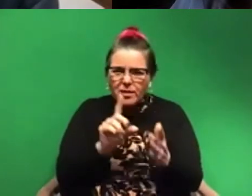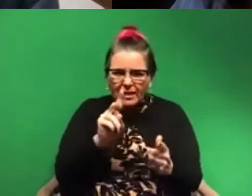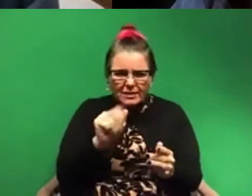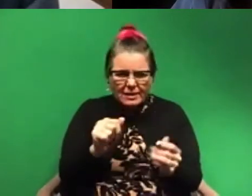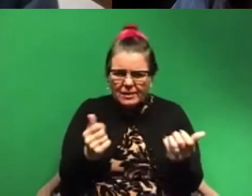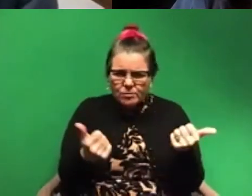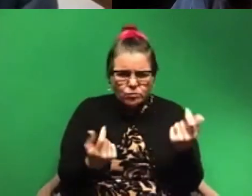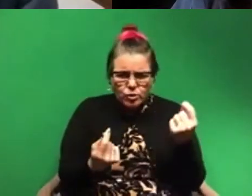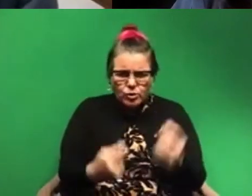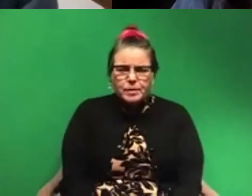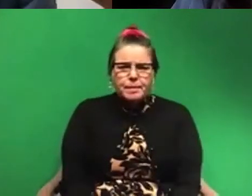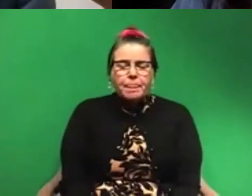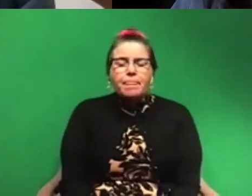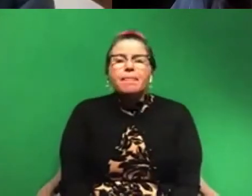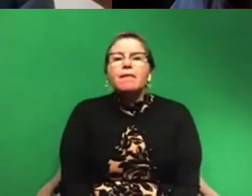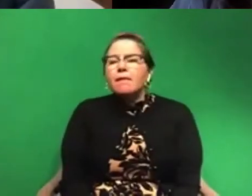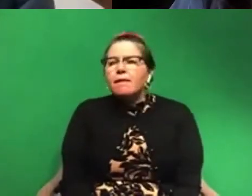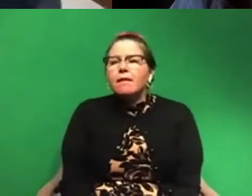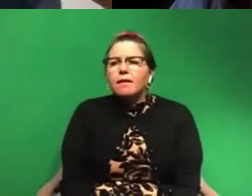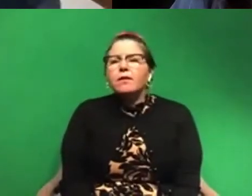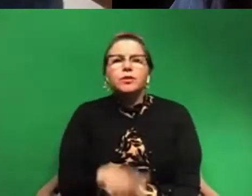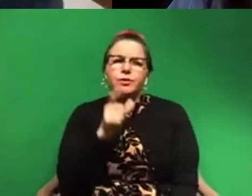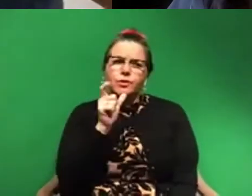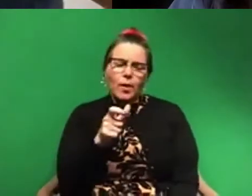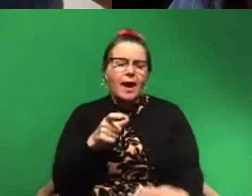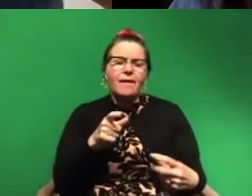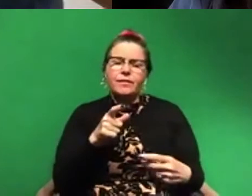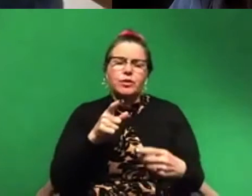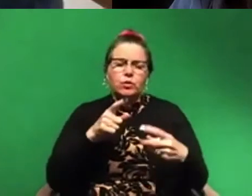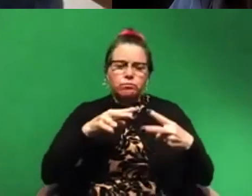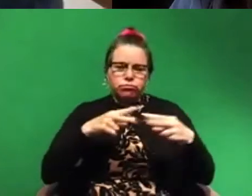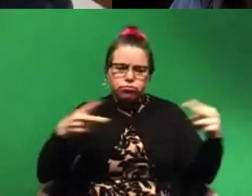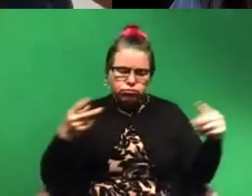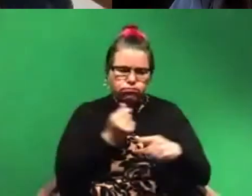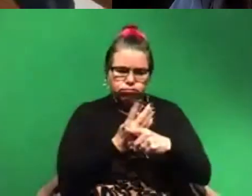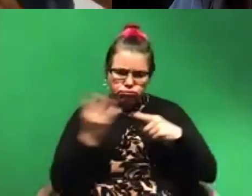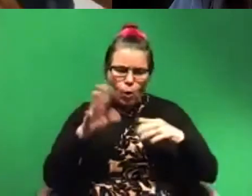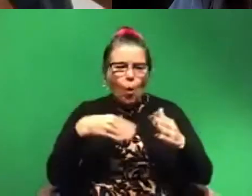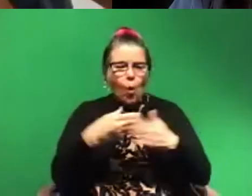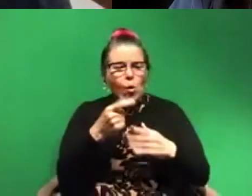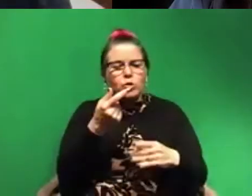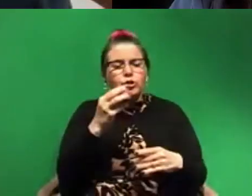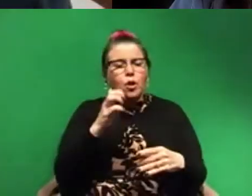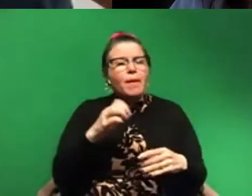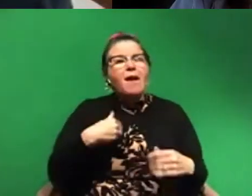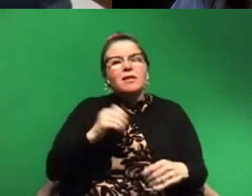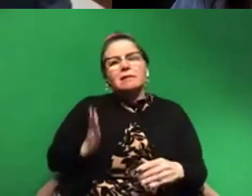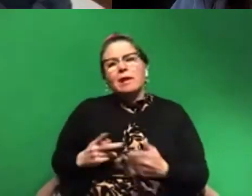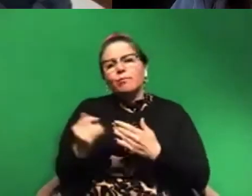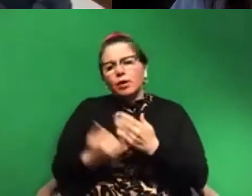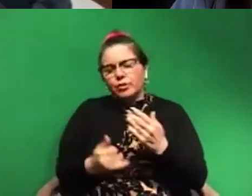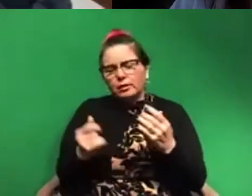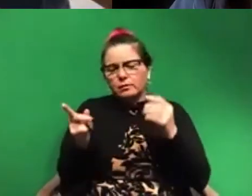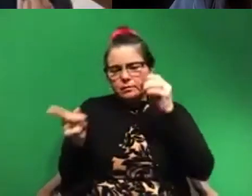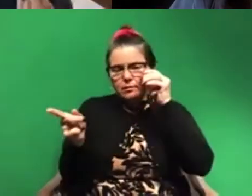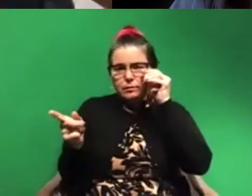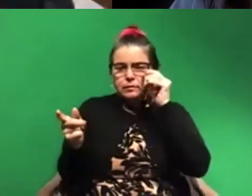So it turns out we don't have to sequence its own whole genome. A side project we're also involved with a huge project that's trying to get a whole